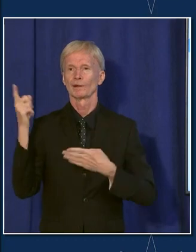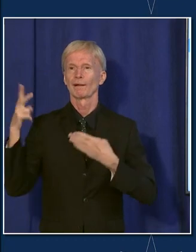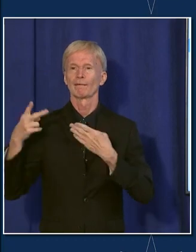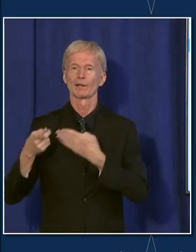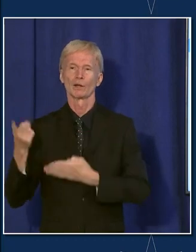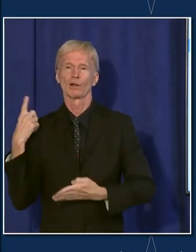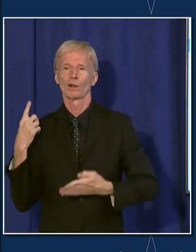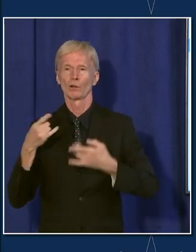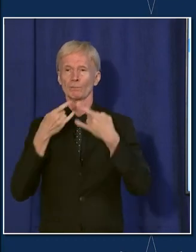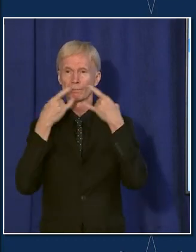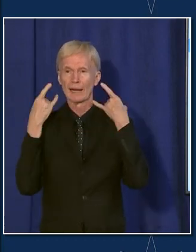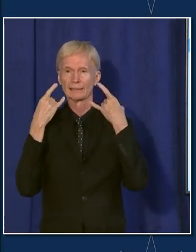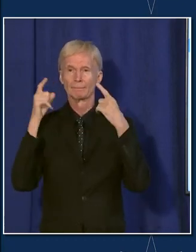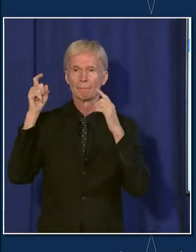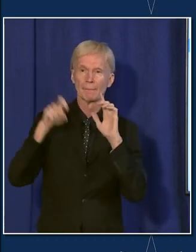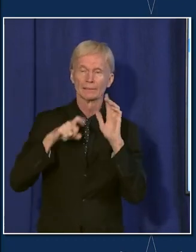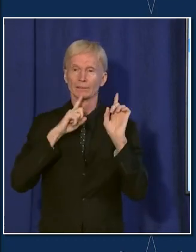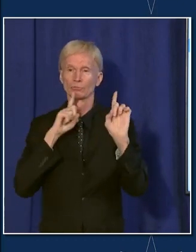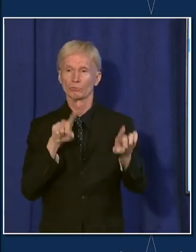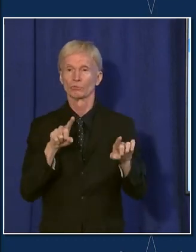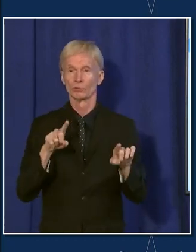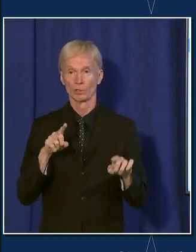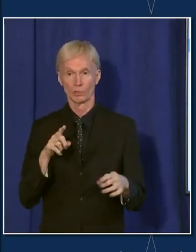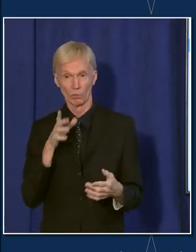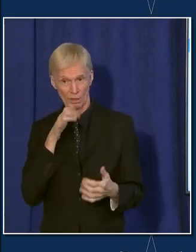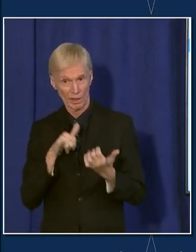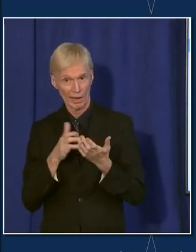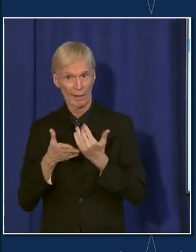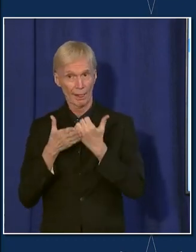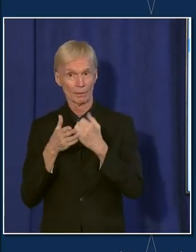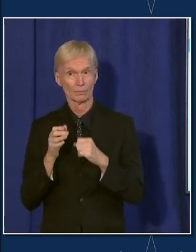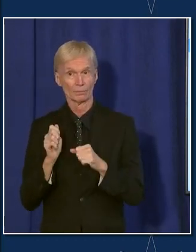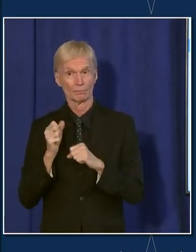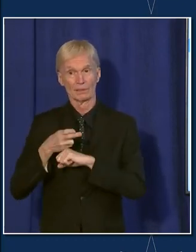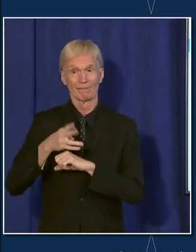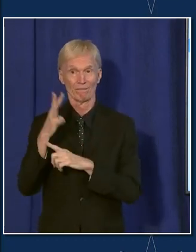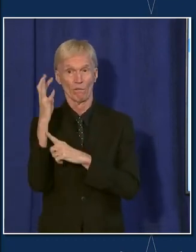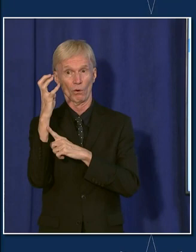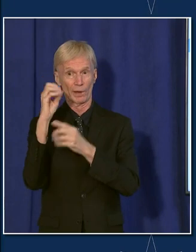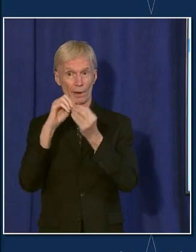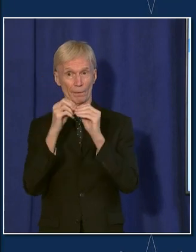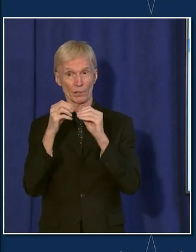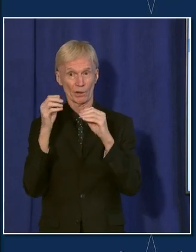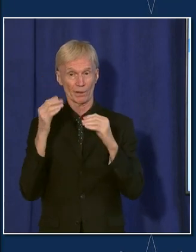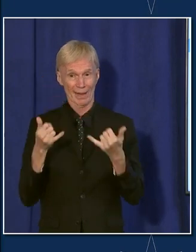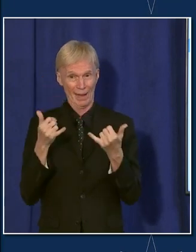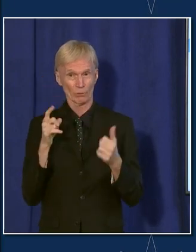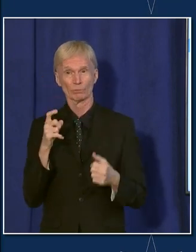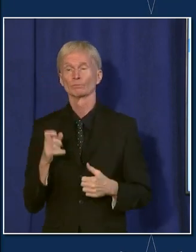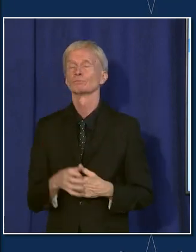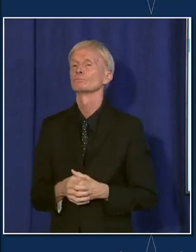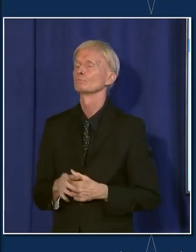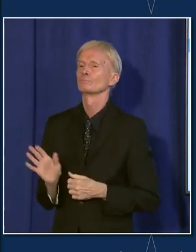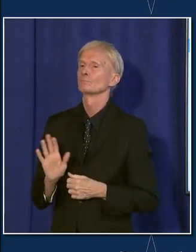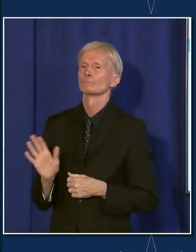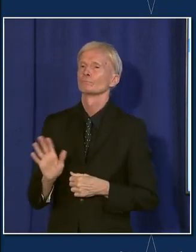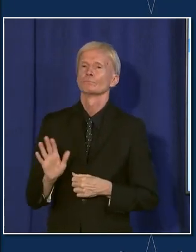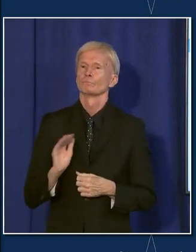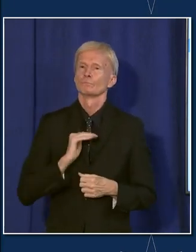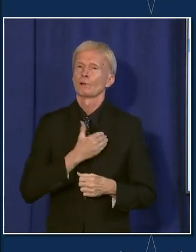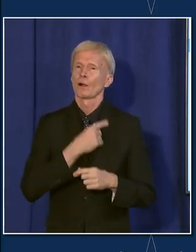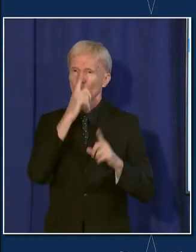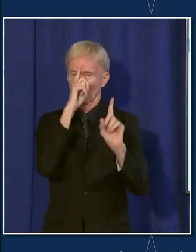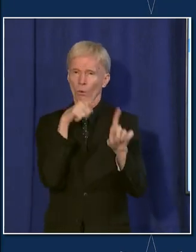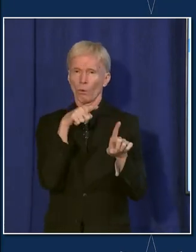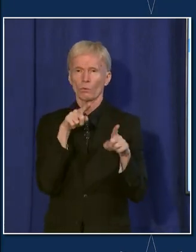Perhaps we wouldn't be above 400 at that point? No, don't think so. I really, our goal is to really try to